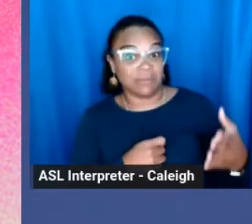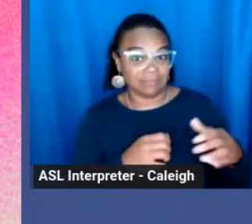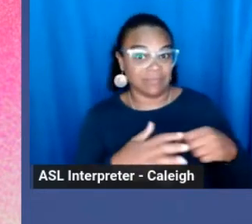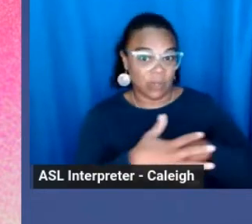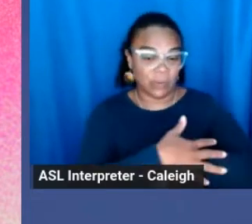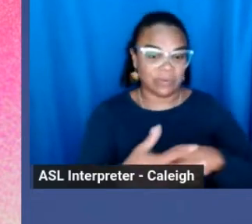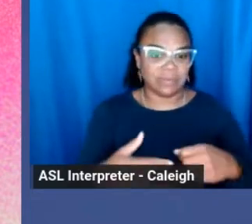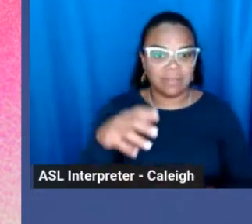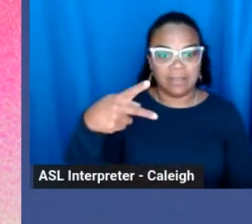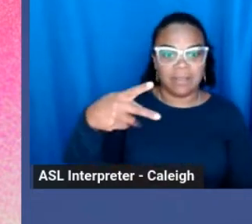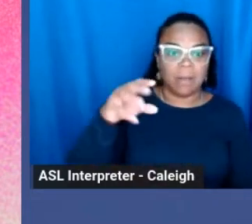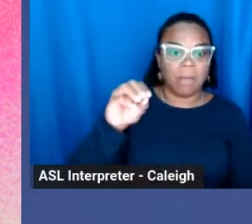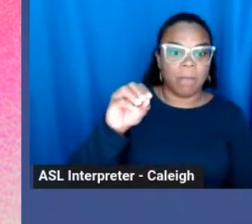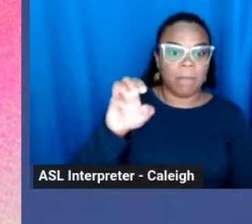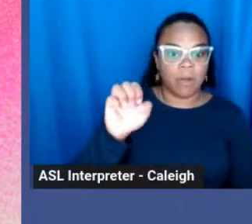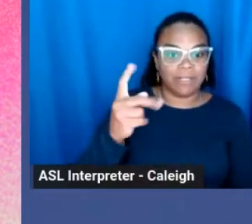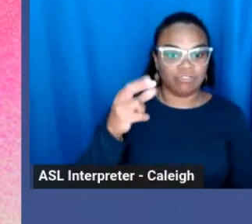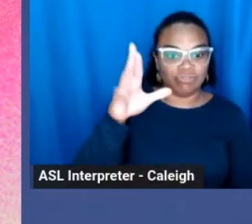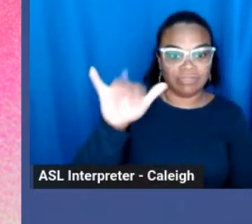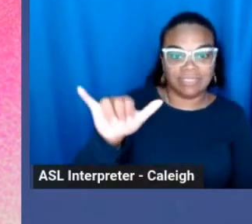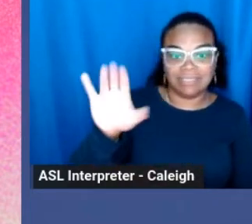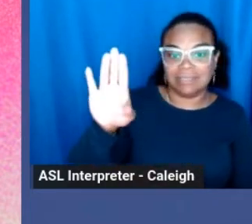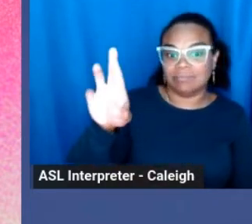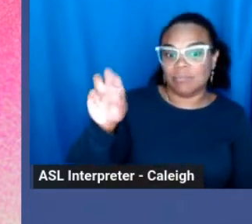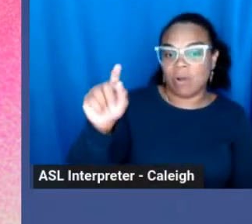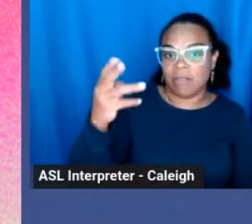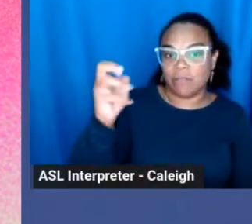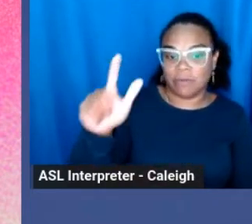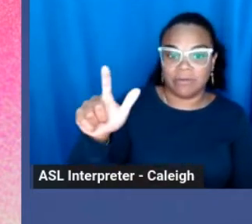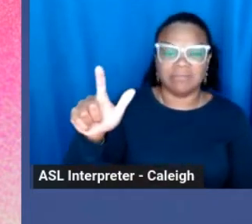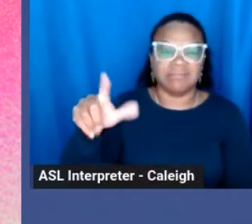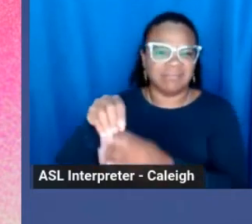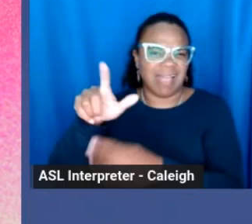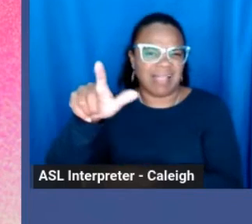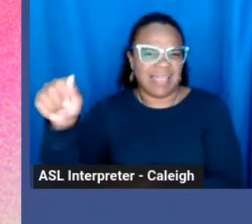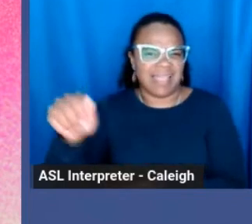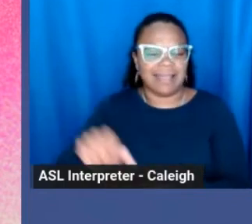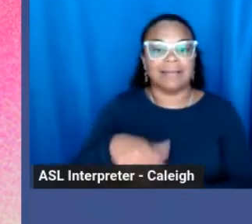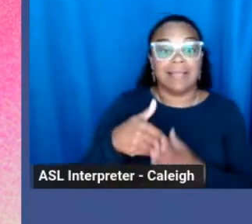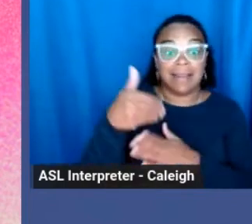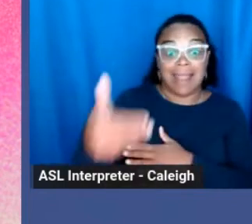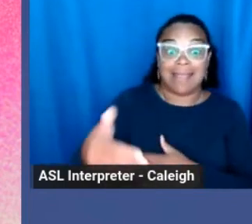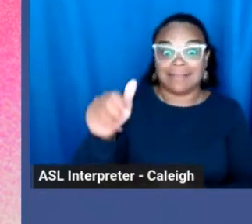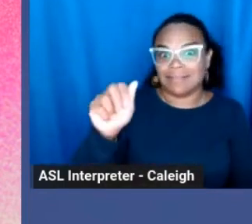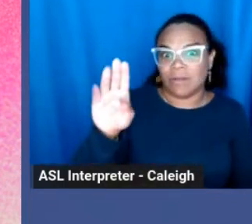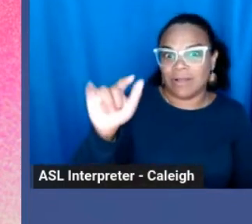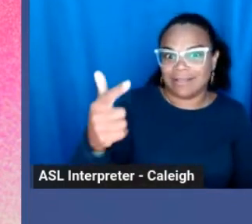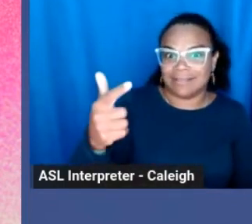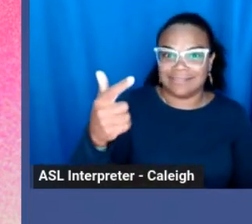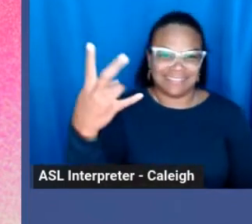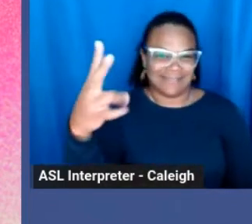Brothel in LA. Their next one is coming up in August on the 17th.